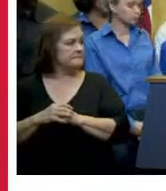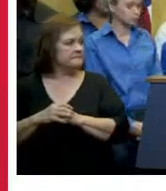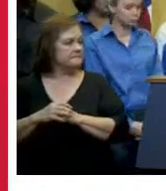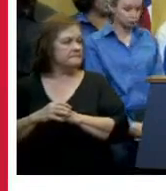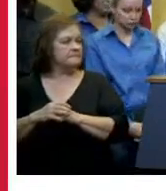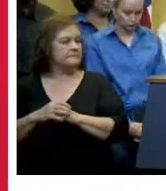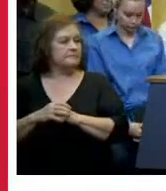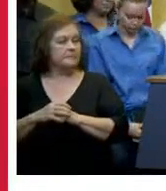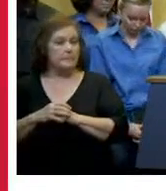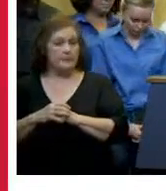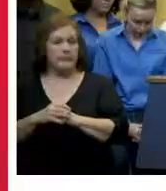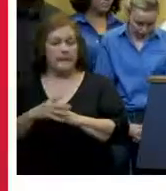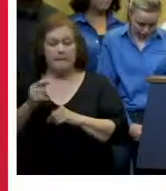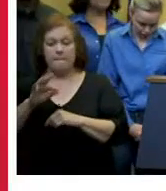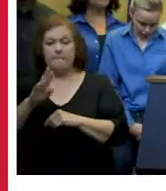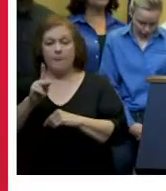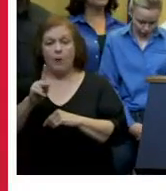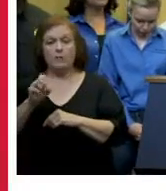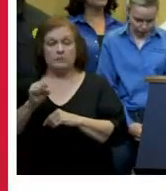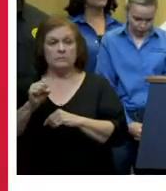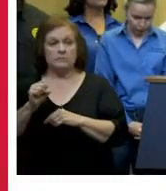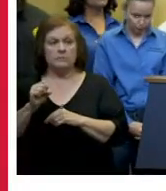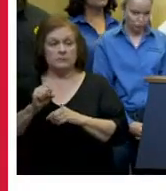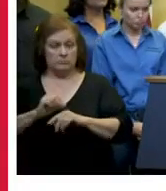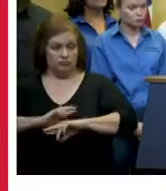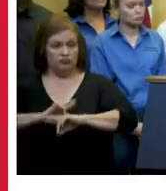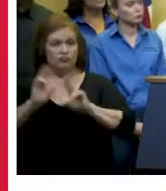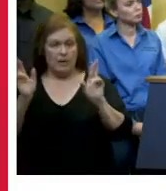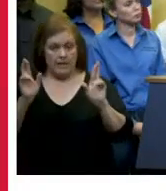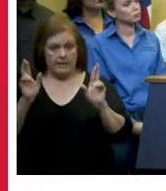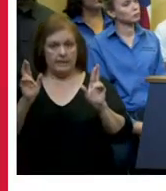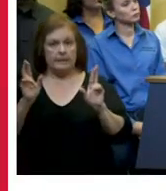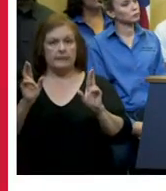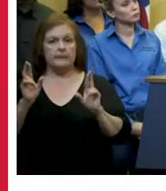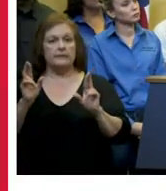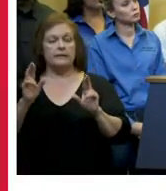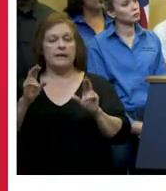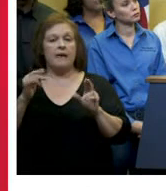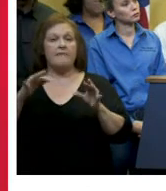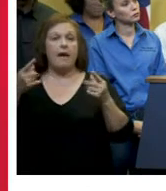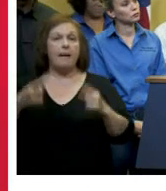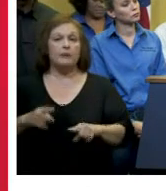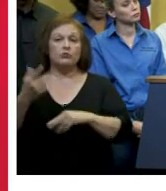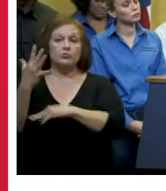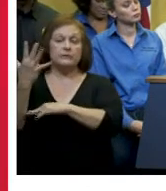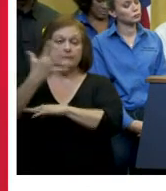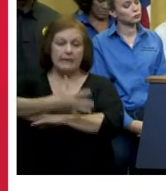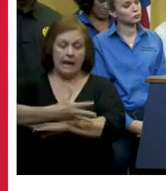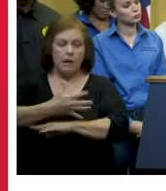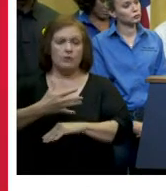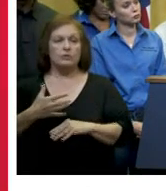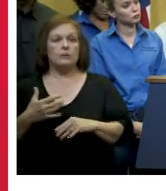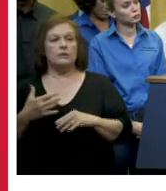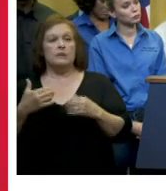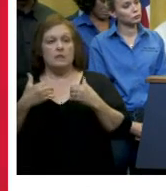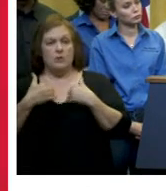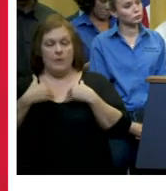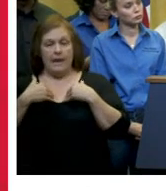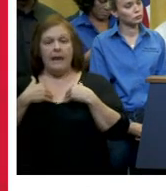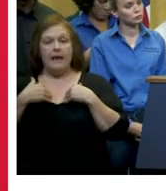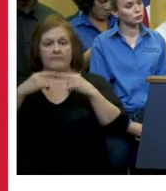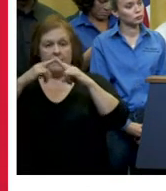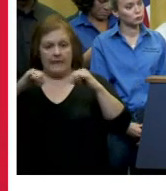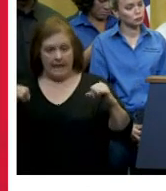the crews of parks and parkways stand ready to respond to any tree emergencies we have a lush urban canopy